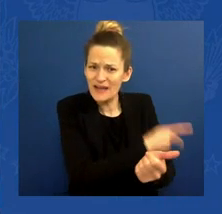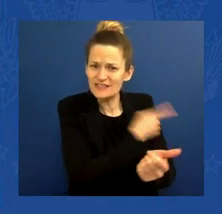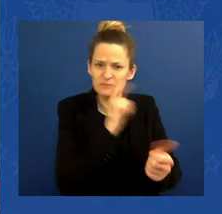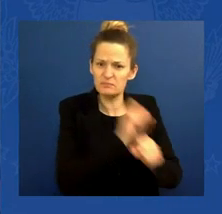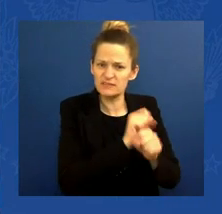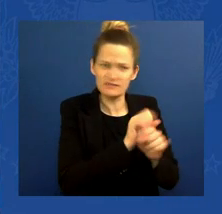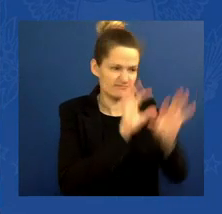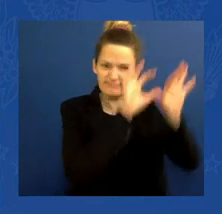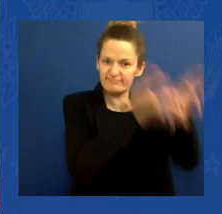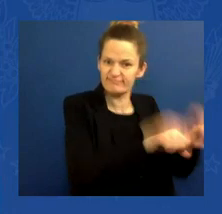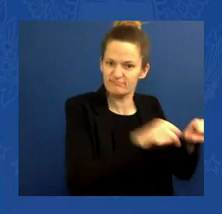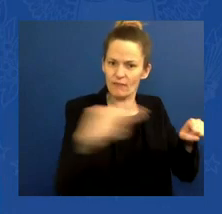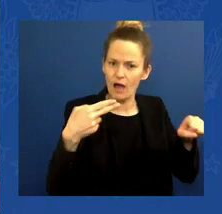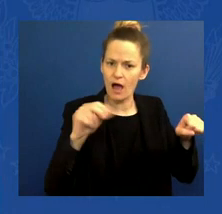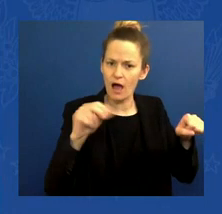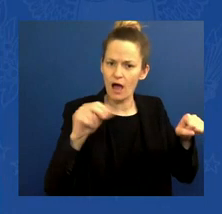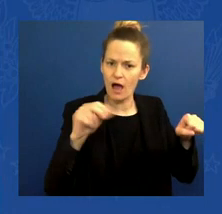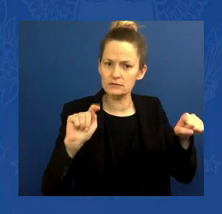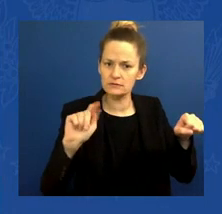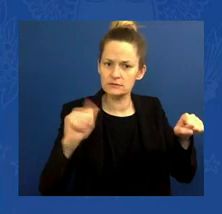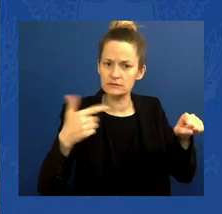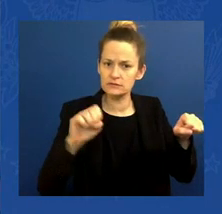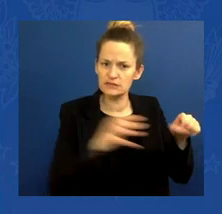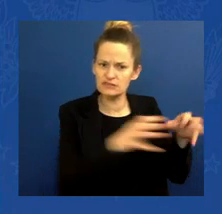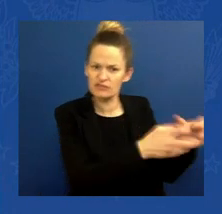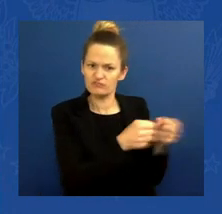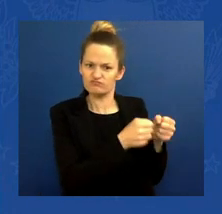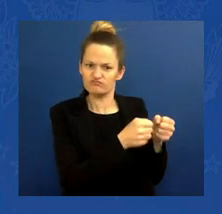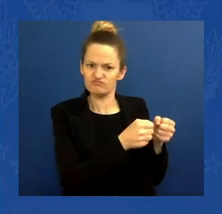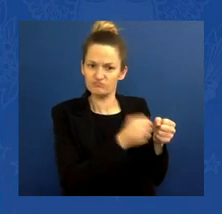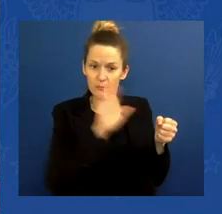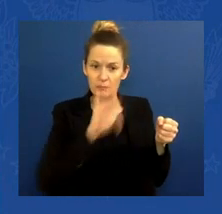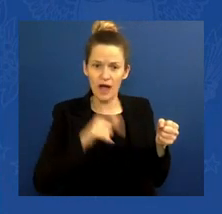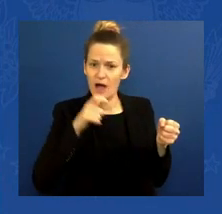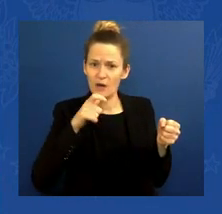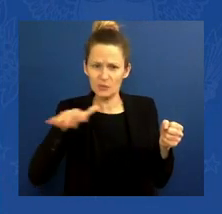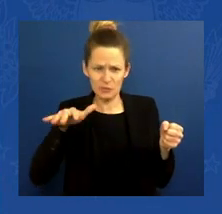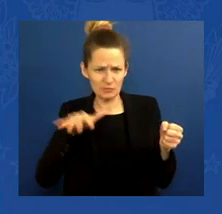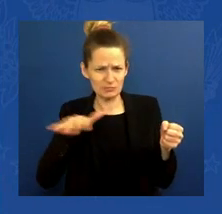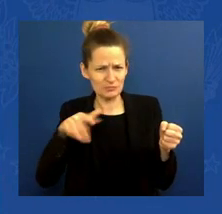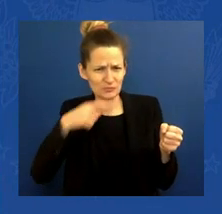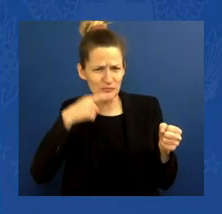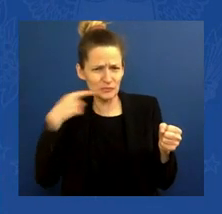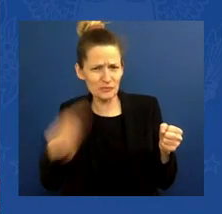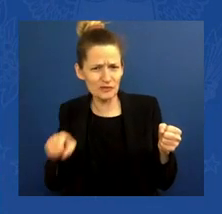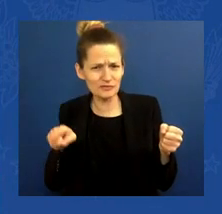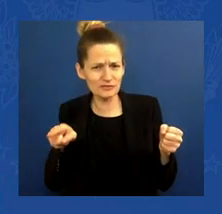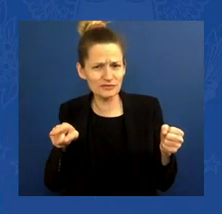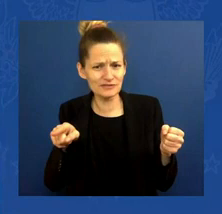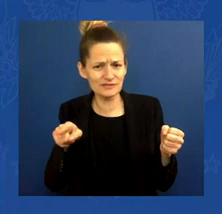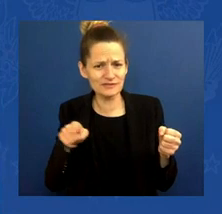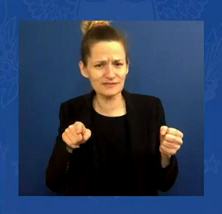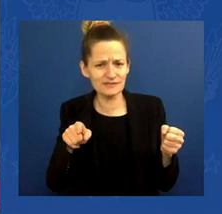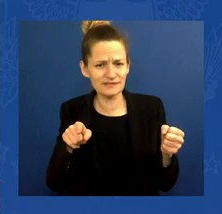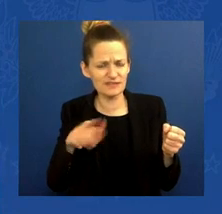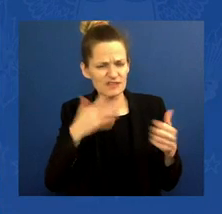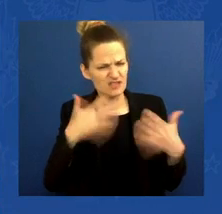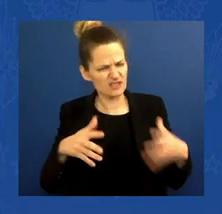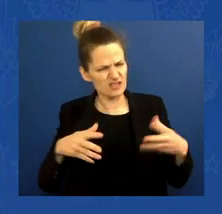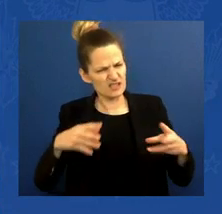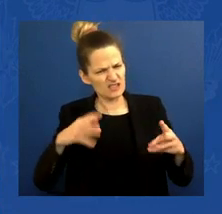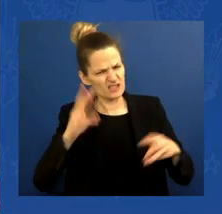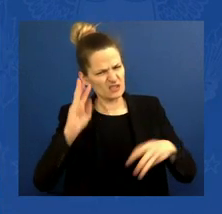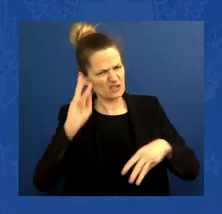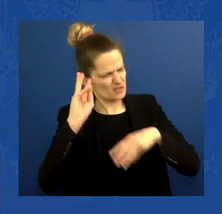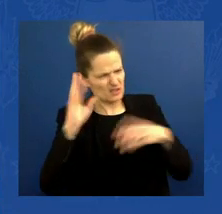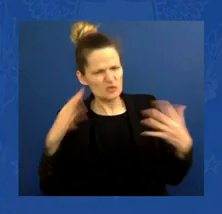the world is united in our support for Ukraine and our determination to make Putin pay a very heavy price. America is leading